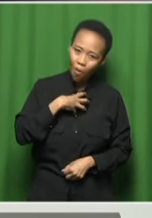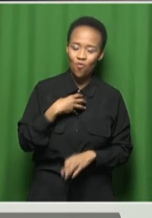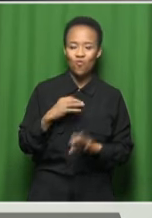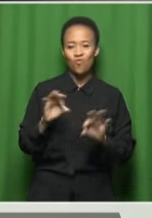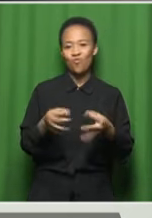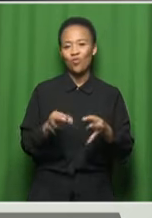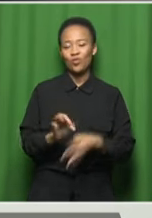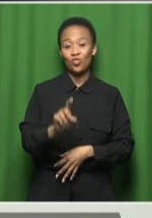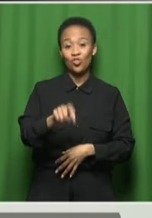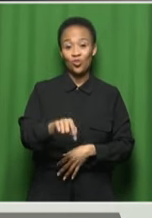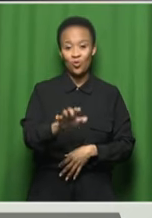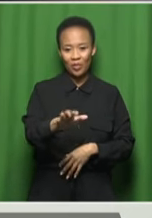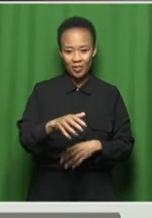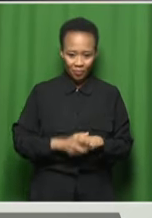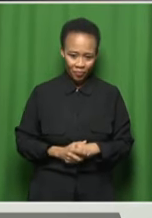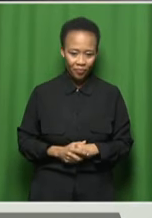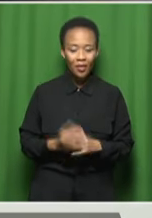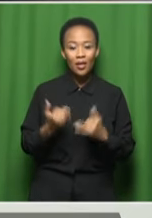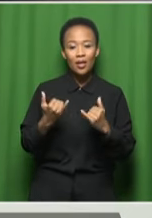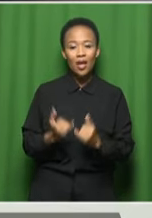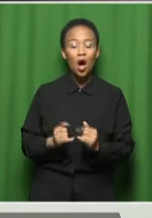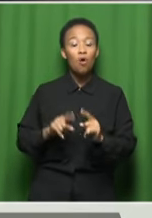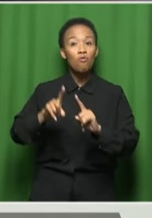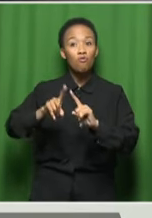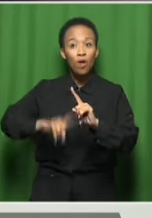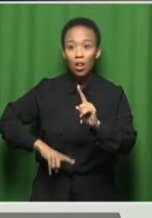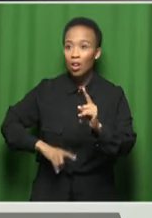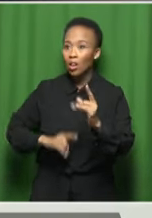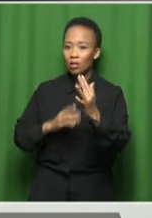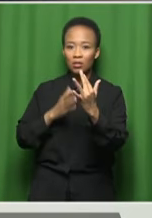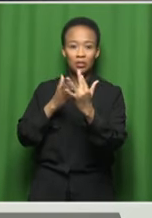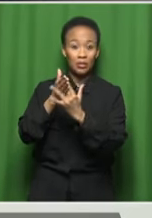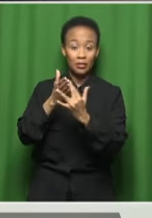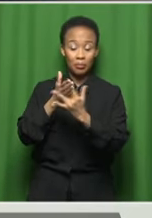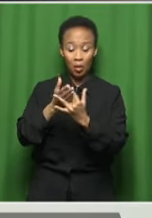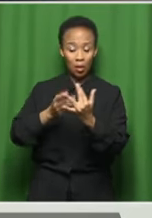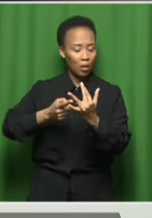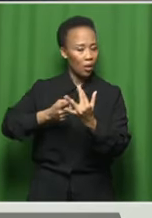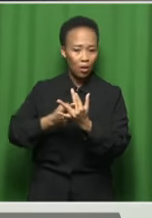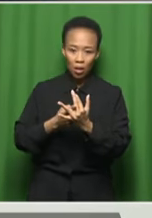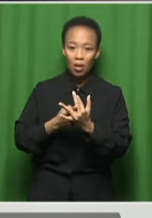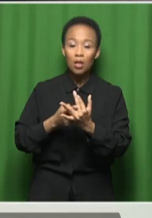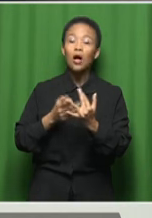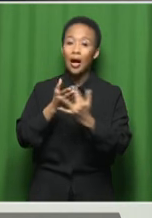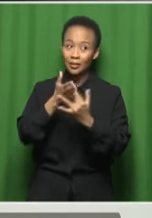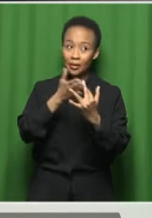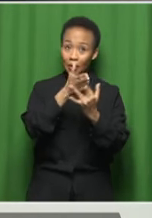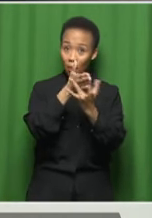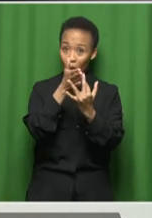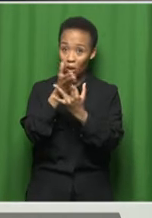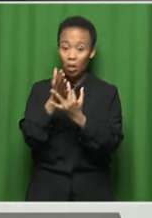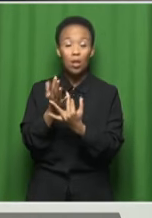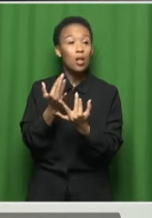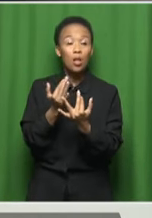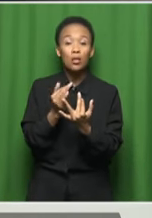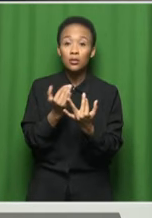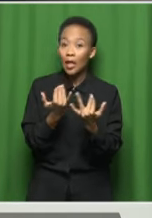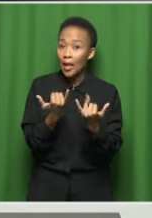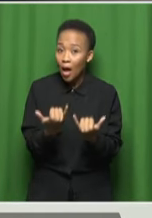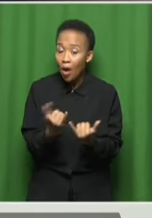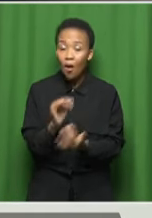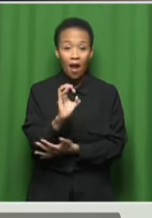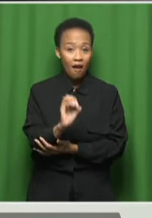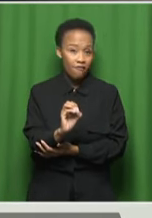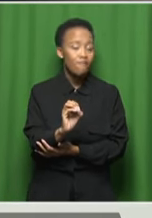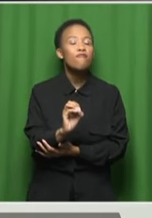are fairly accessible means now also. So why are we not utilizing those means to kind